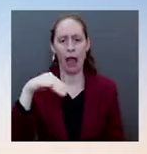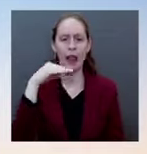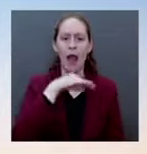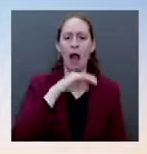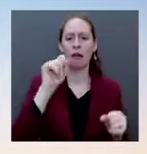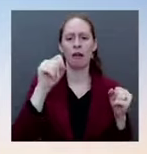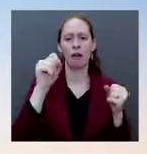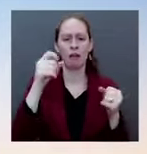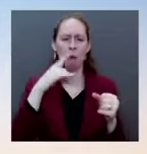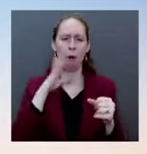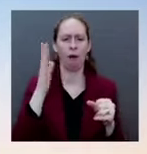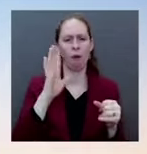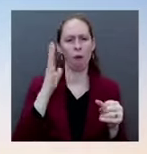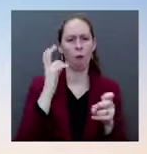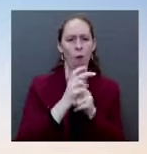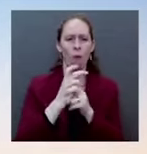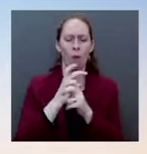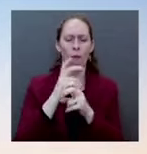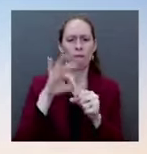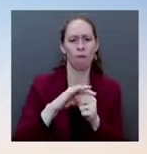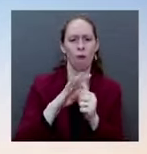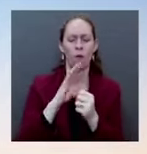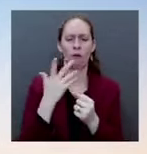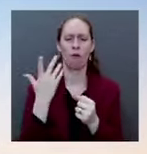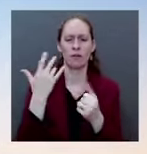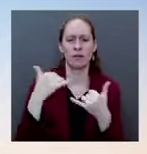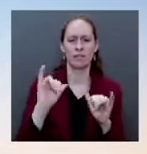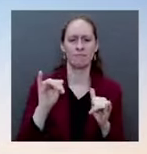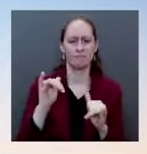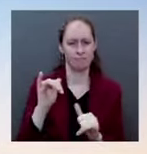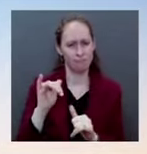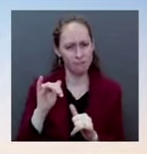laws attacking voting rights. That's why he's standing up and made the passionate case he made yesterday.